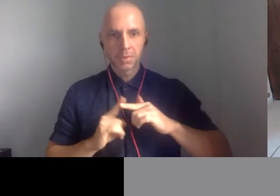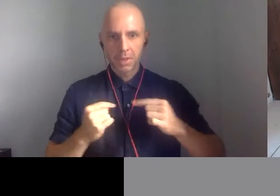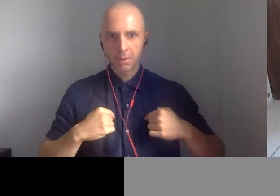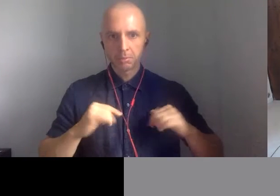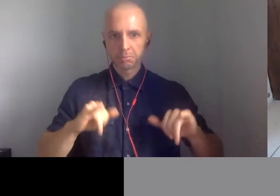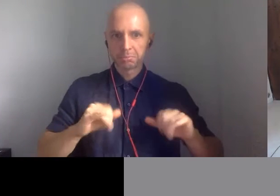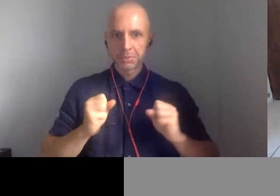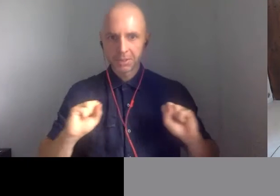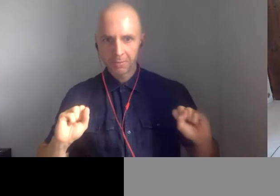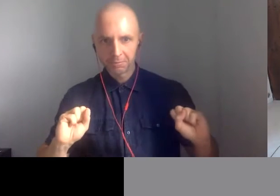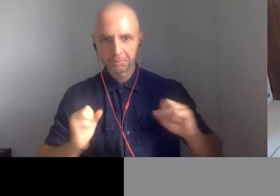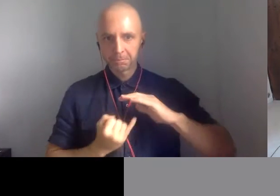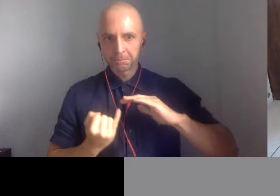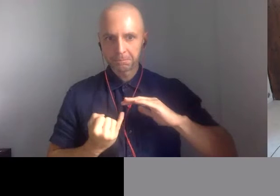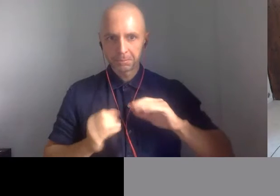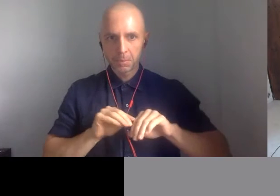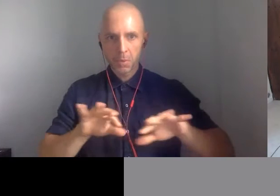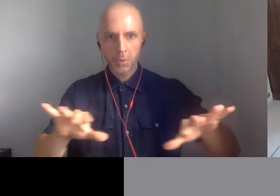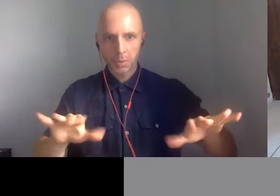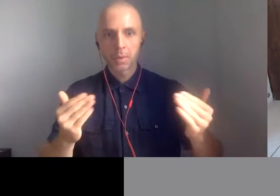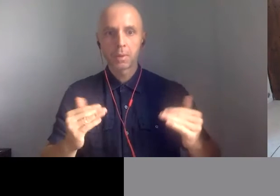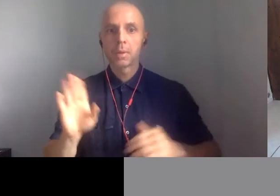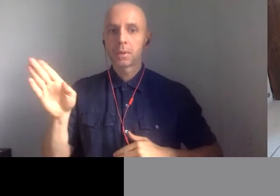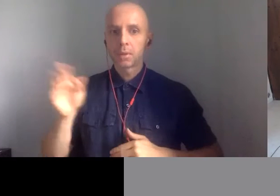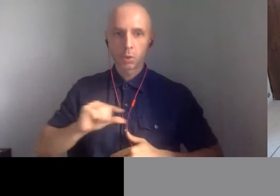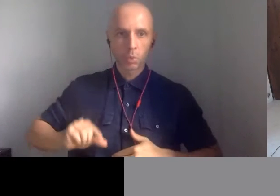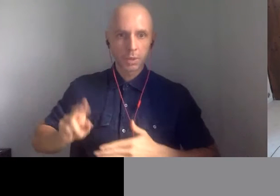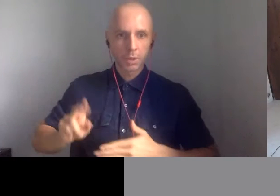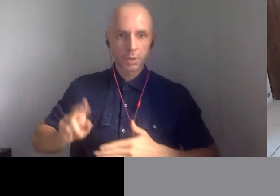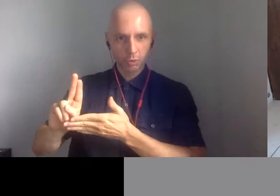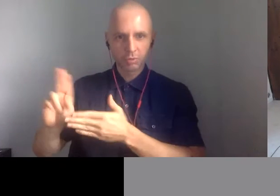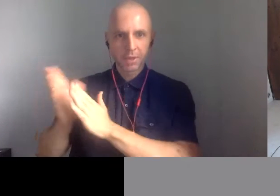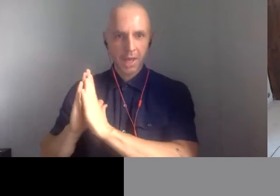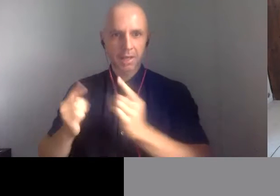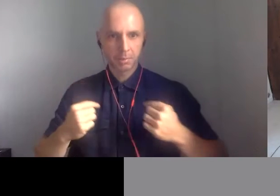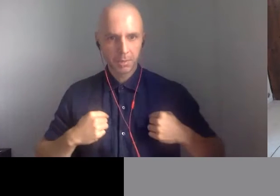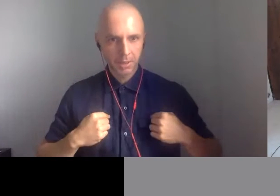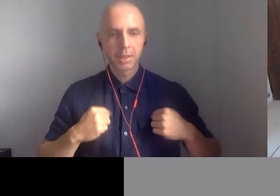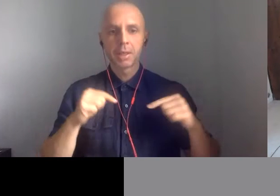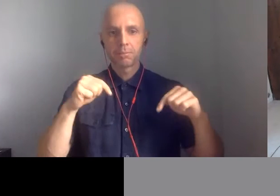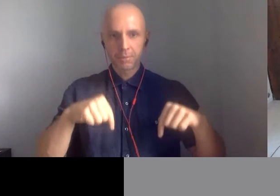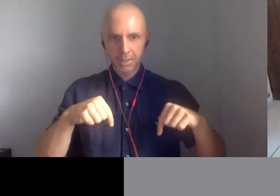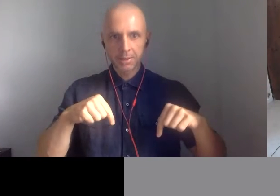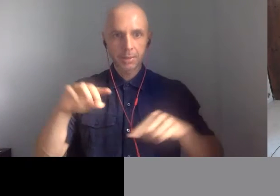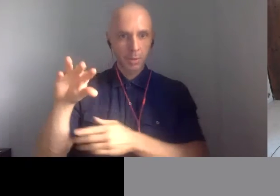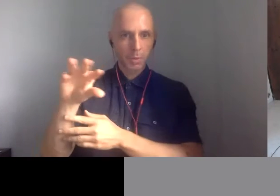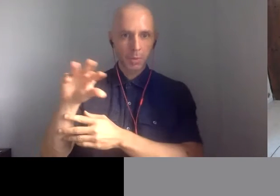remind you that this session will be recorded so if you maintain in the session that is providing consent to your being recorded.